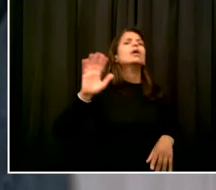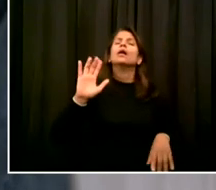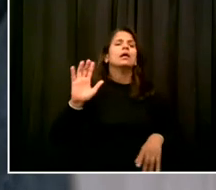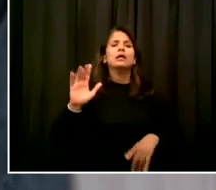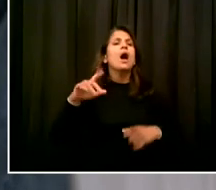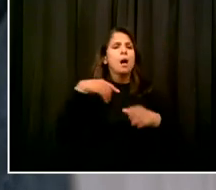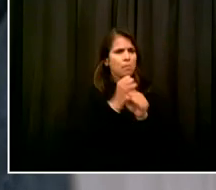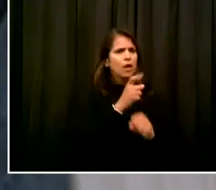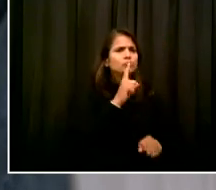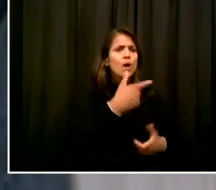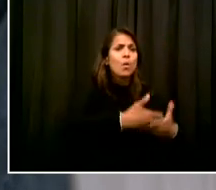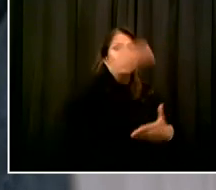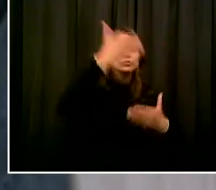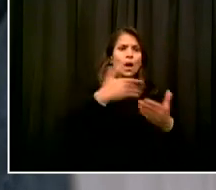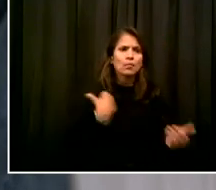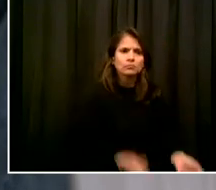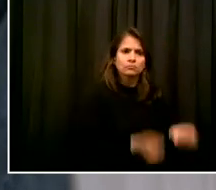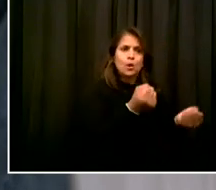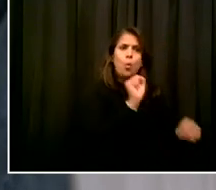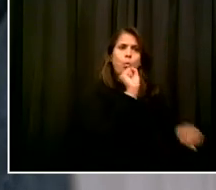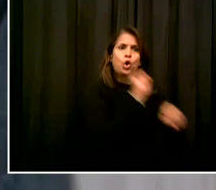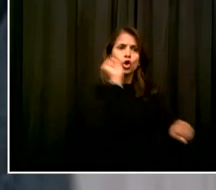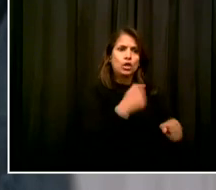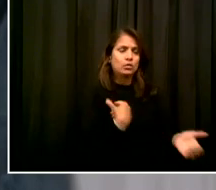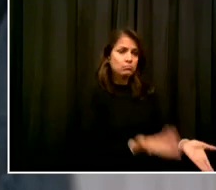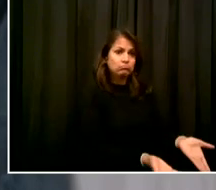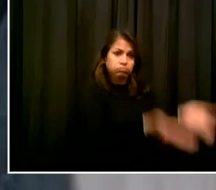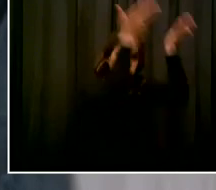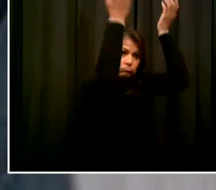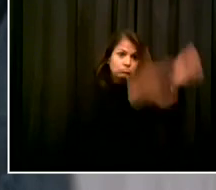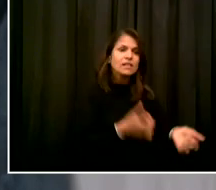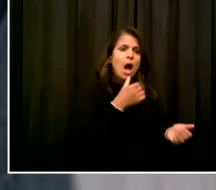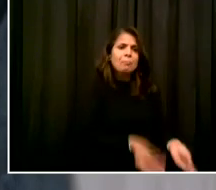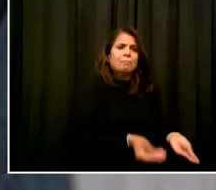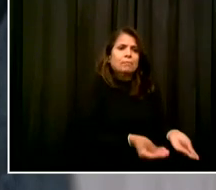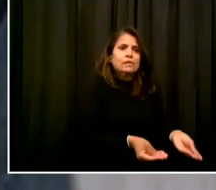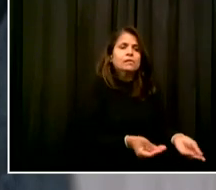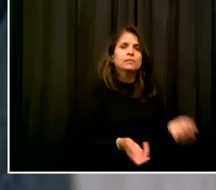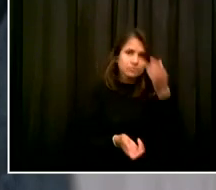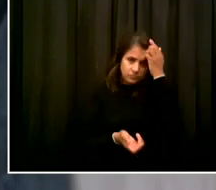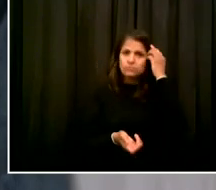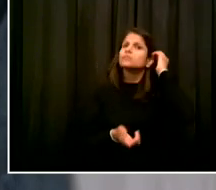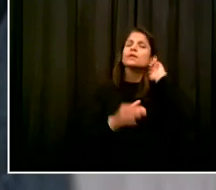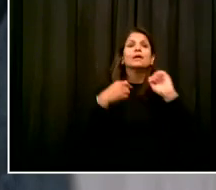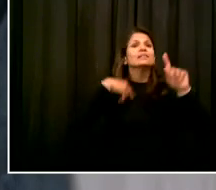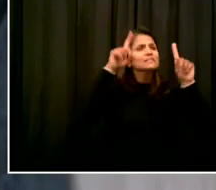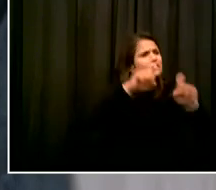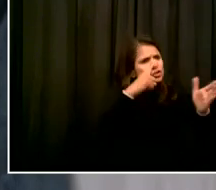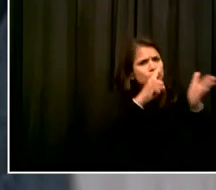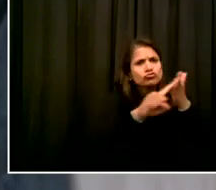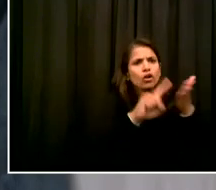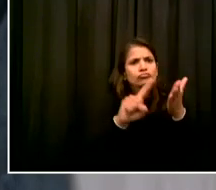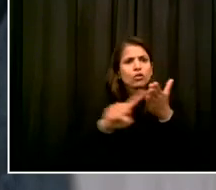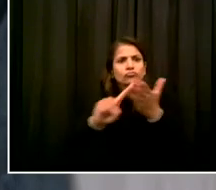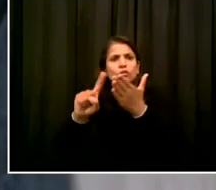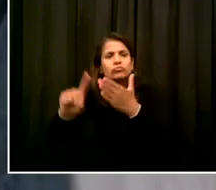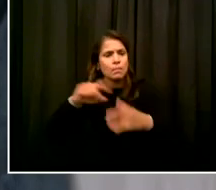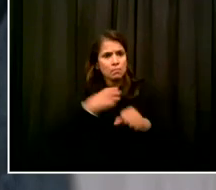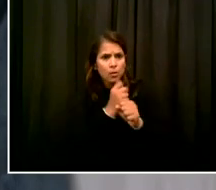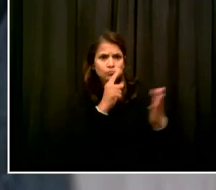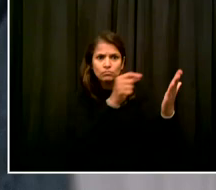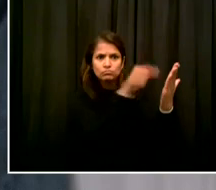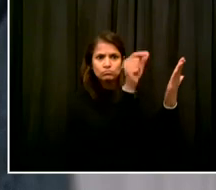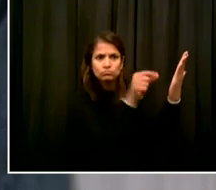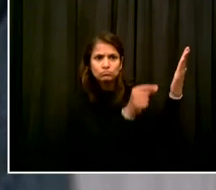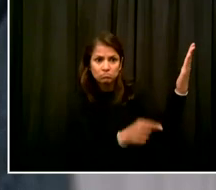So it looks a lot of different ways. And what I would say is, look, there's, I don't think one elected official in New York City, it doesn't have